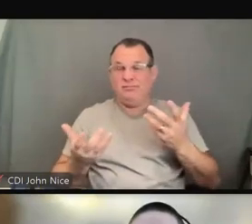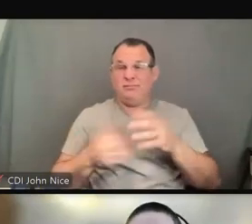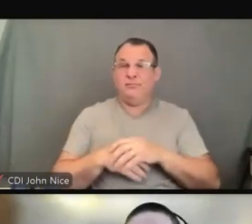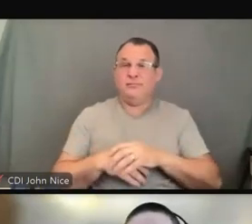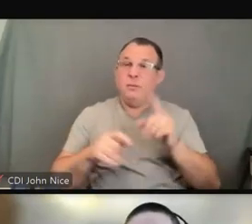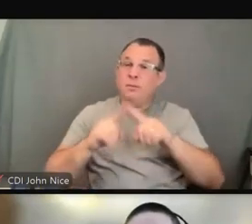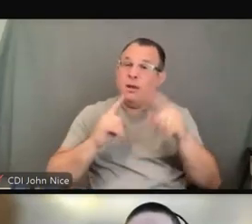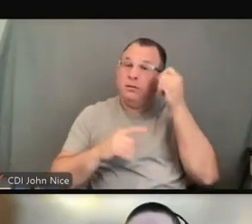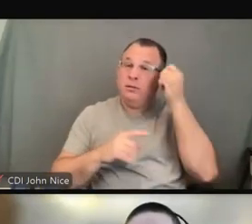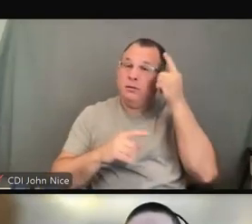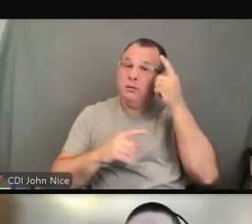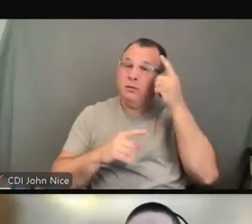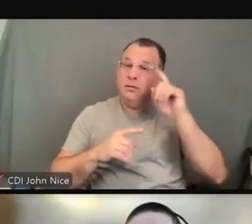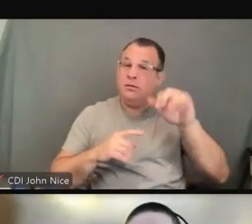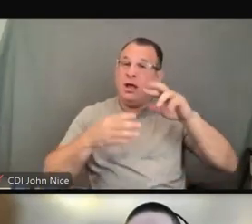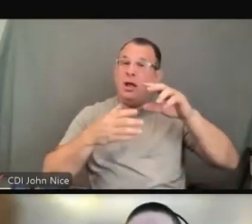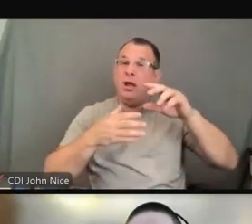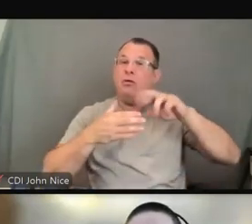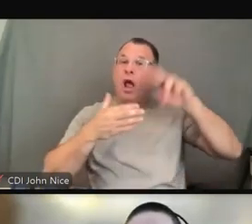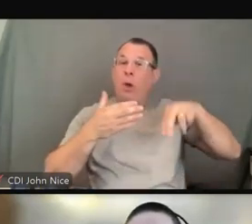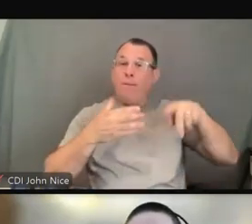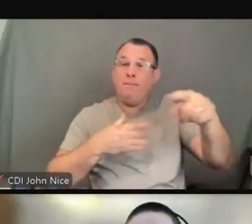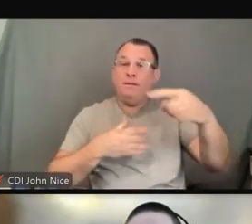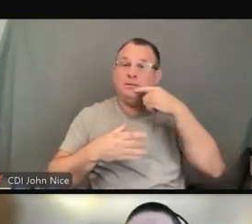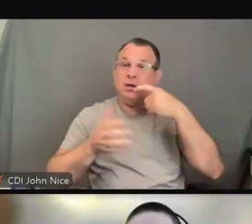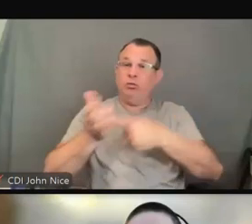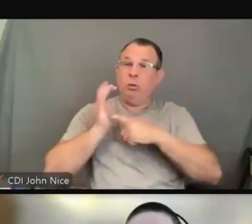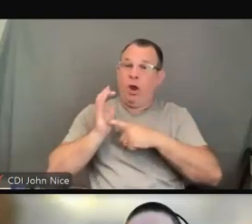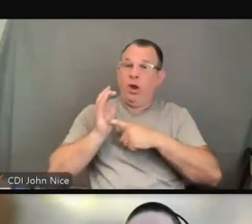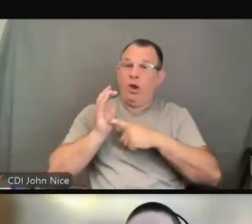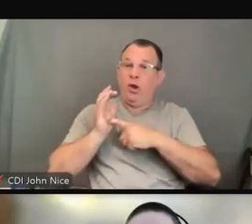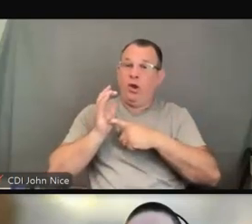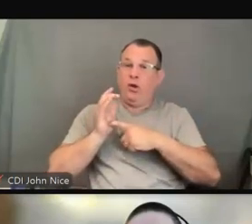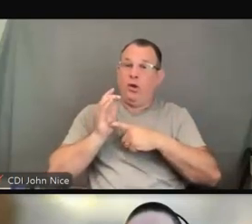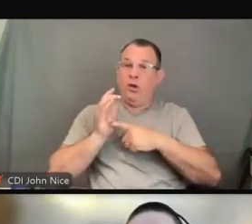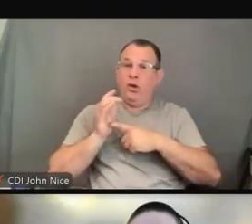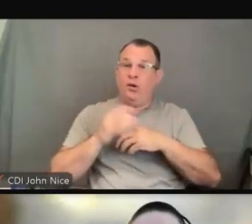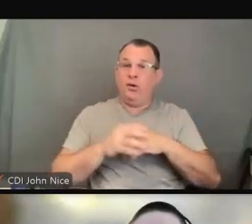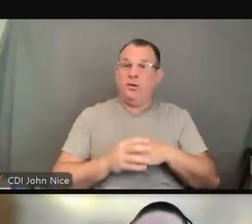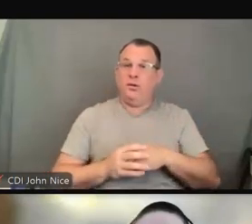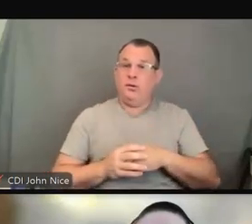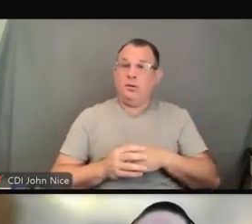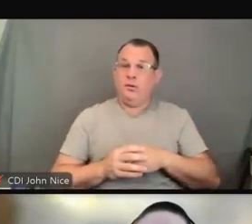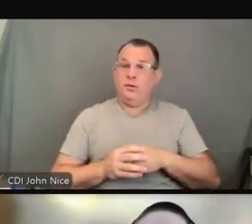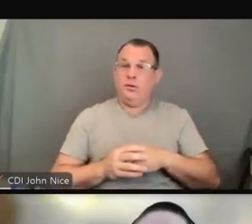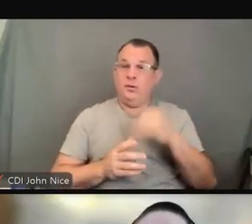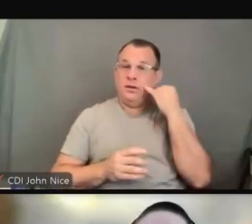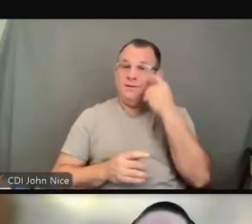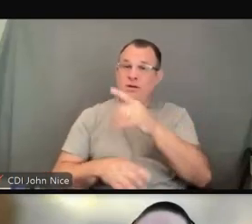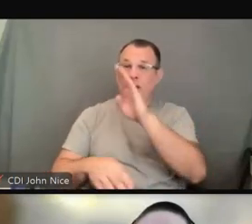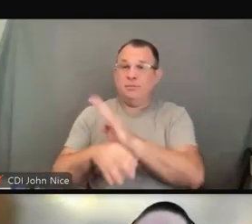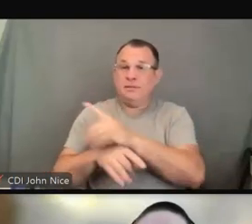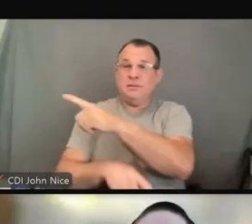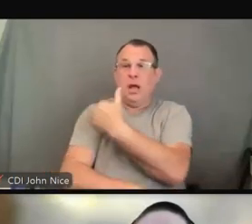that is required. When an entity follows its procedures and it provides its aids and services,